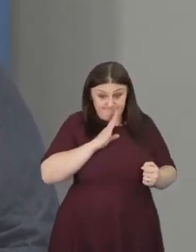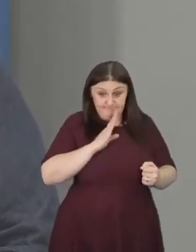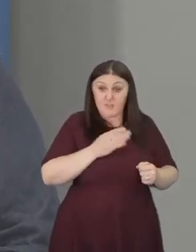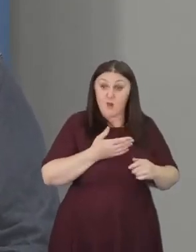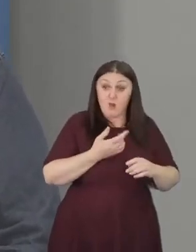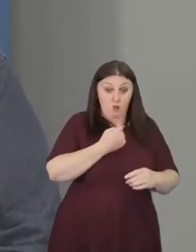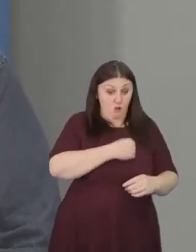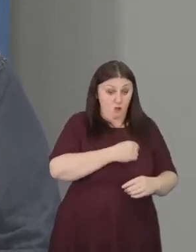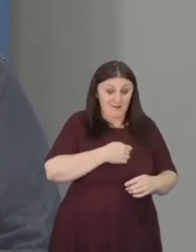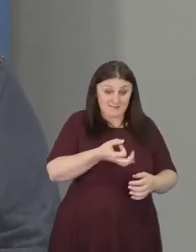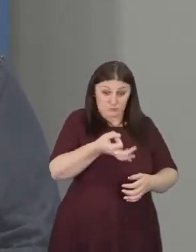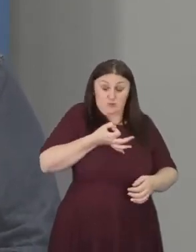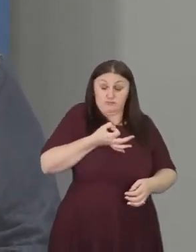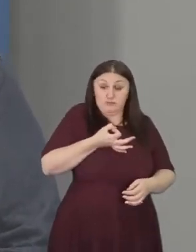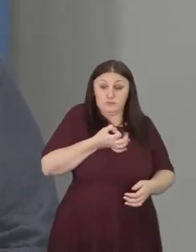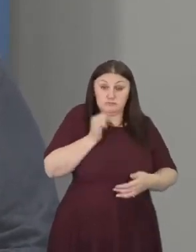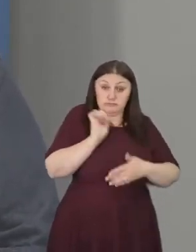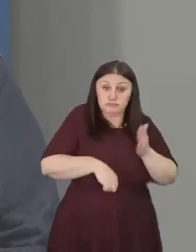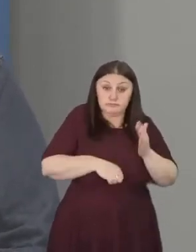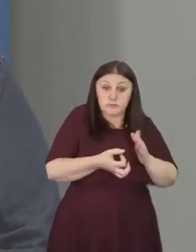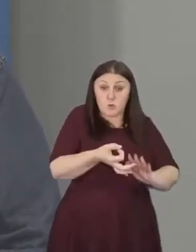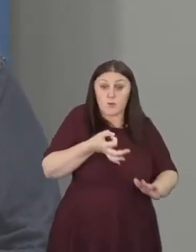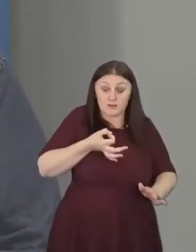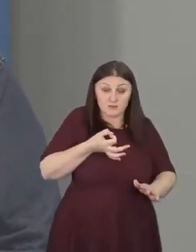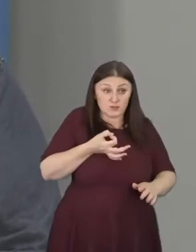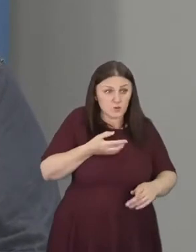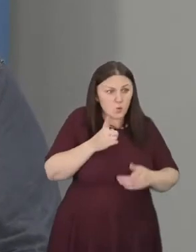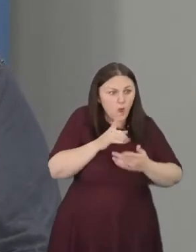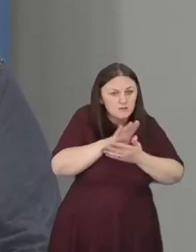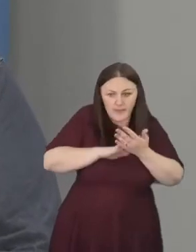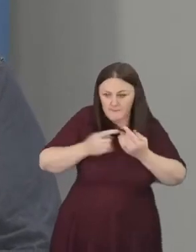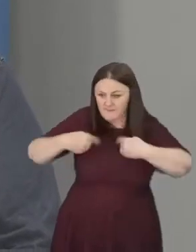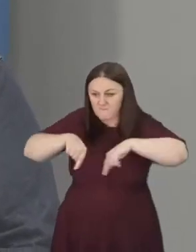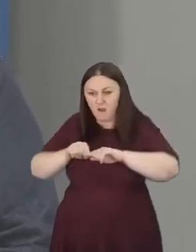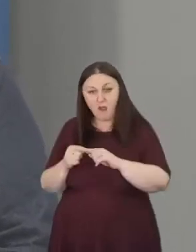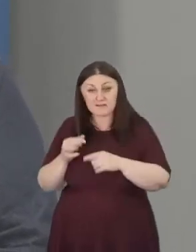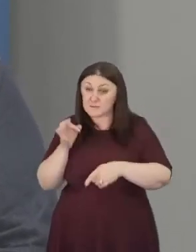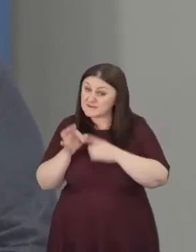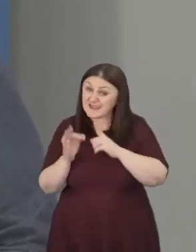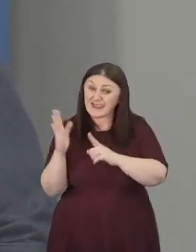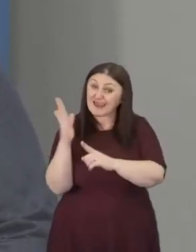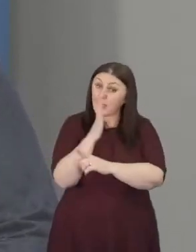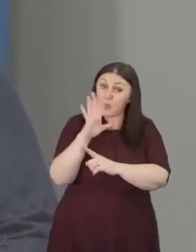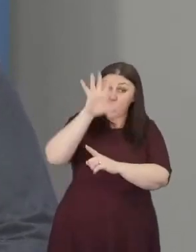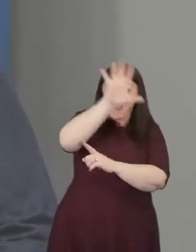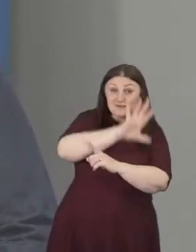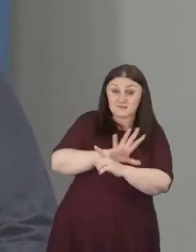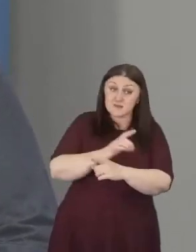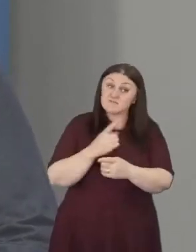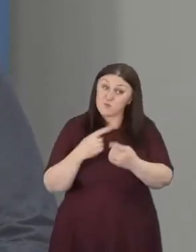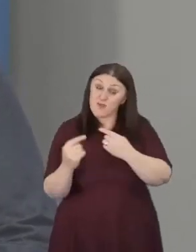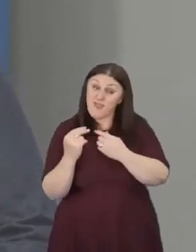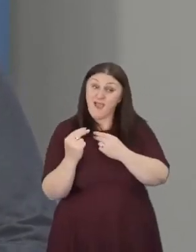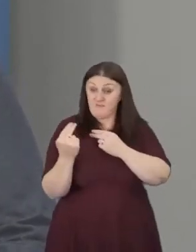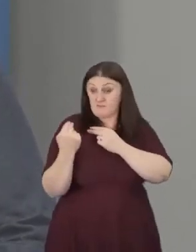us, particularly those us in the West who have even greater responsibility I would suggest.